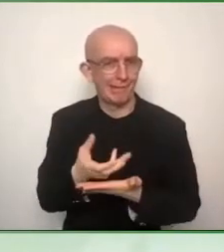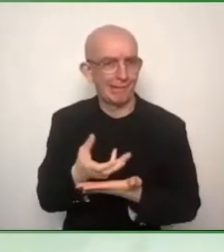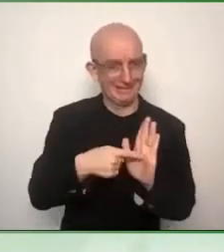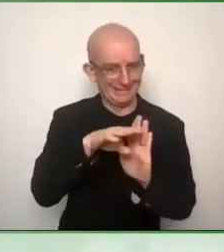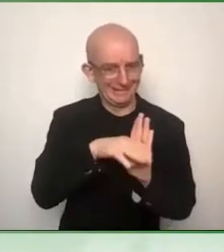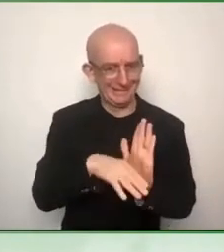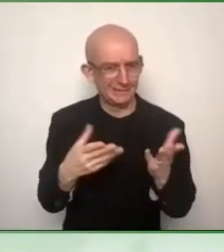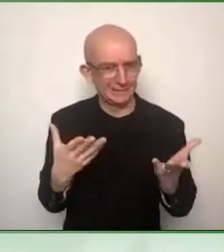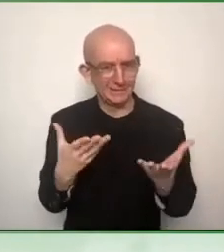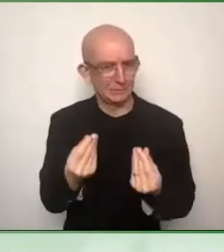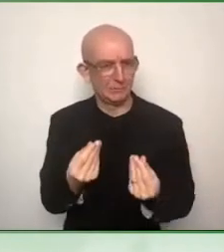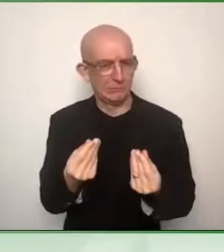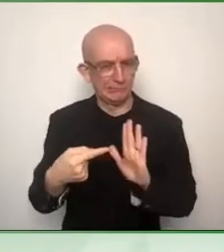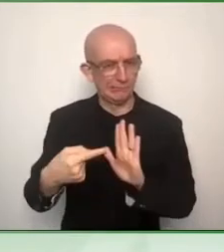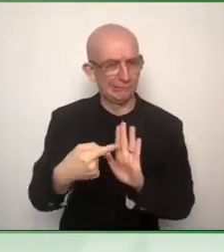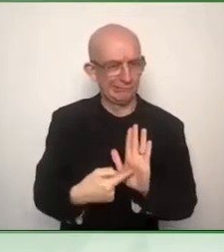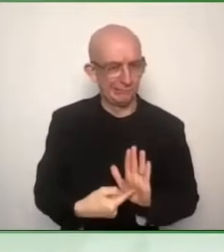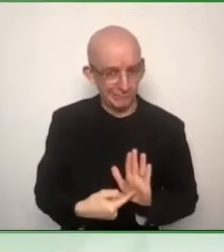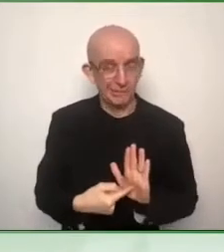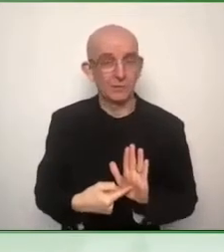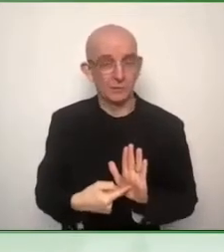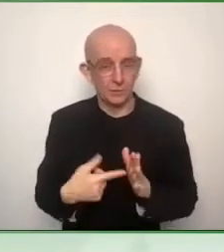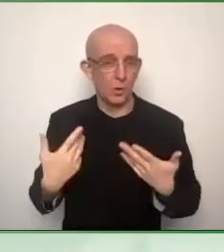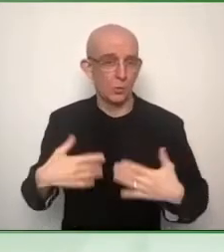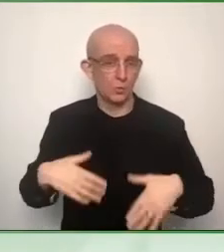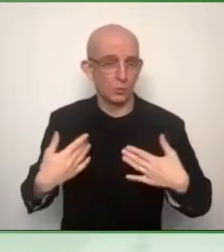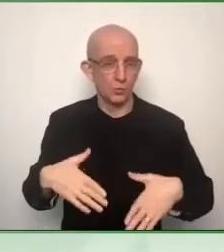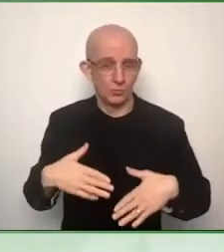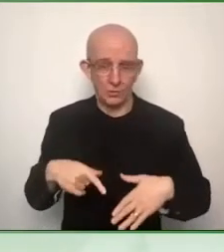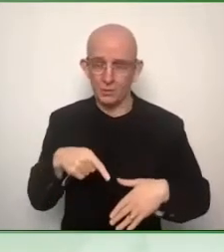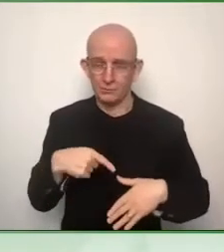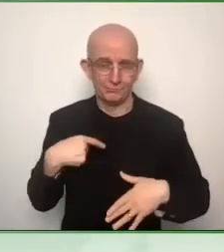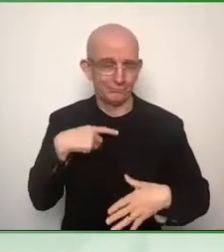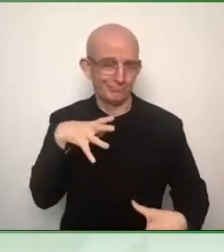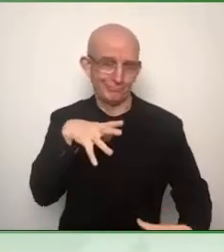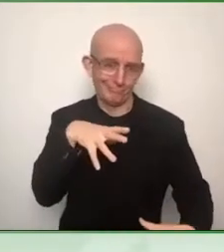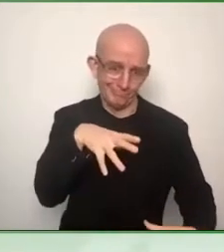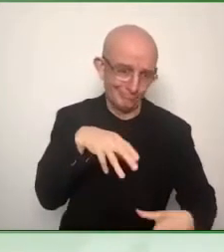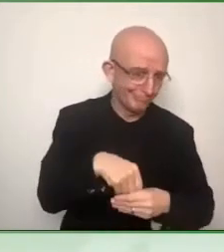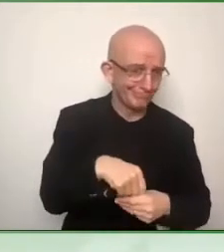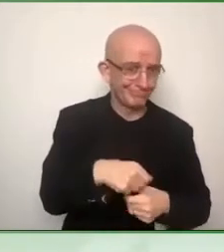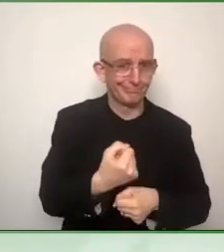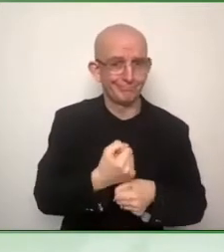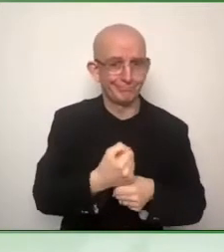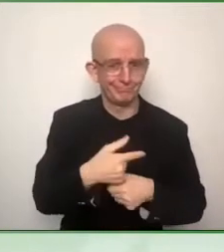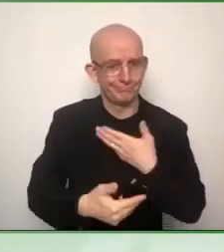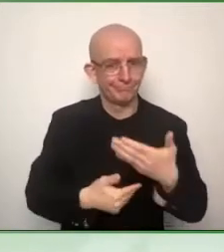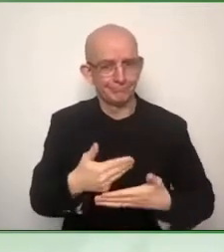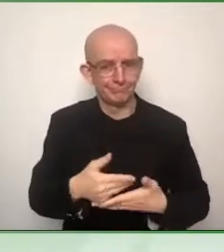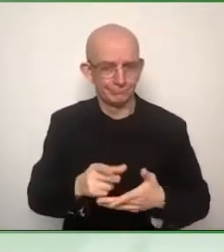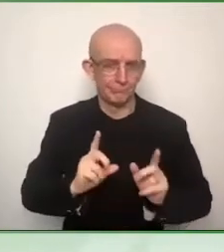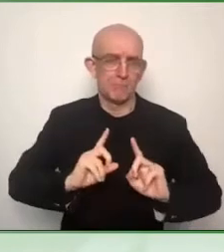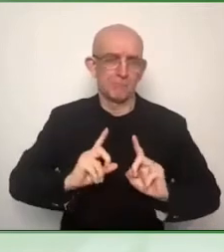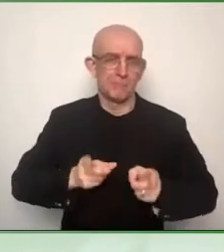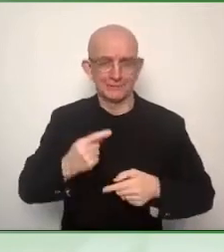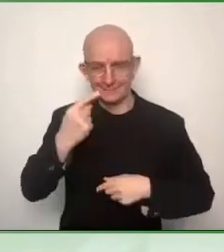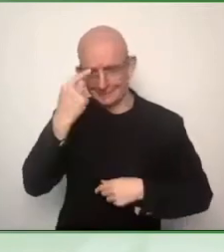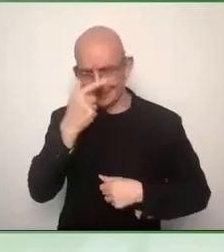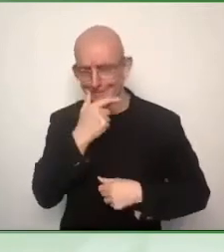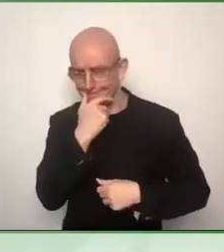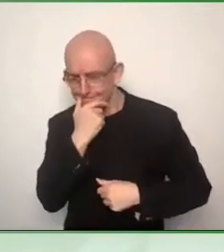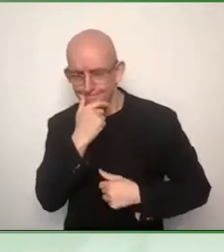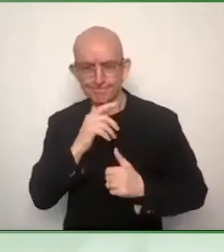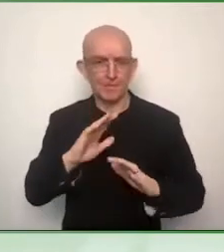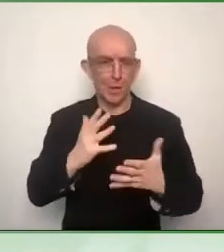that there are many people around the world that might not know what it is, the Accessibility Act. So the European Accessibility